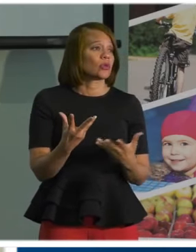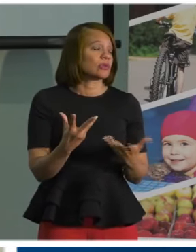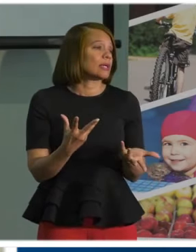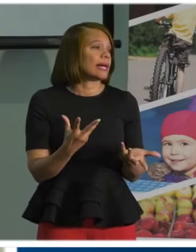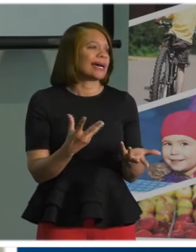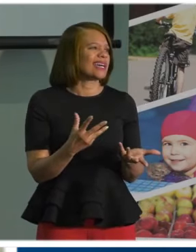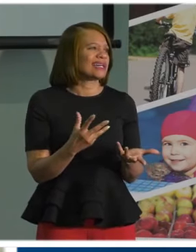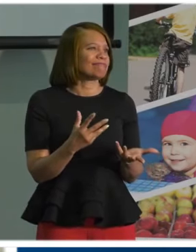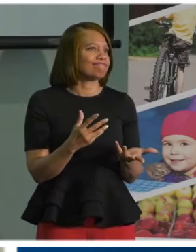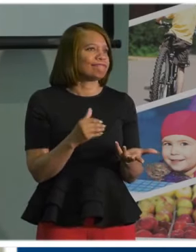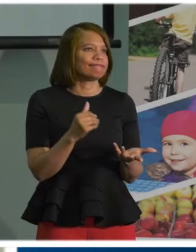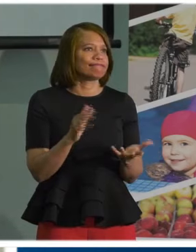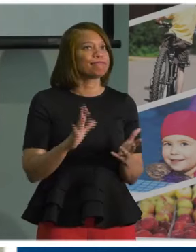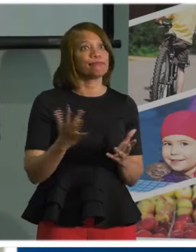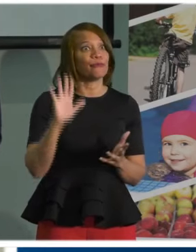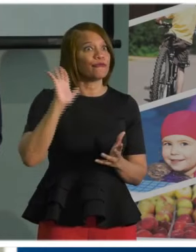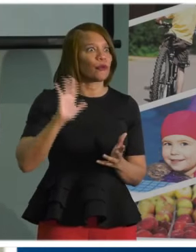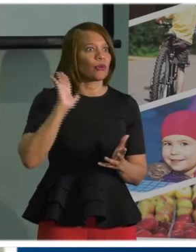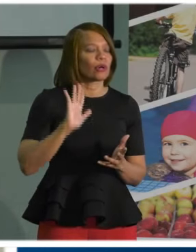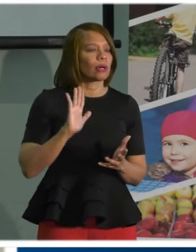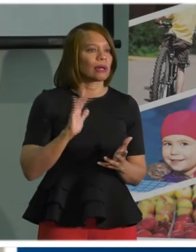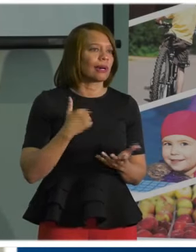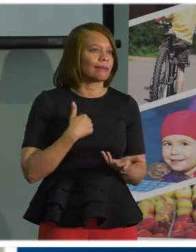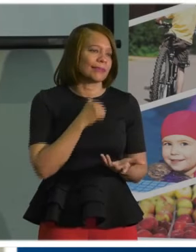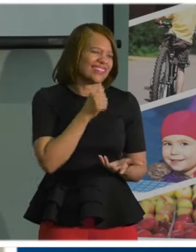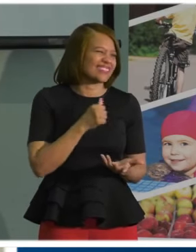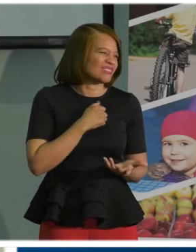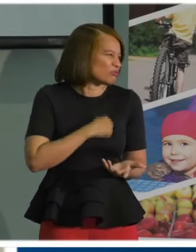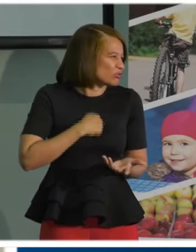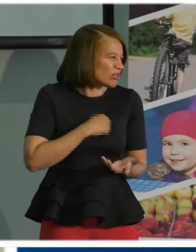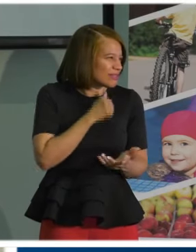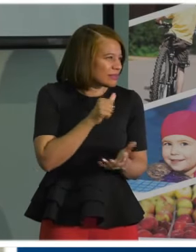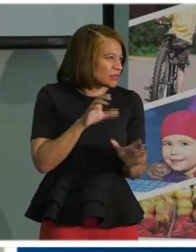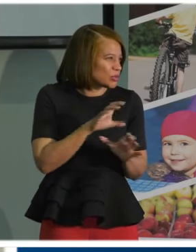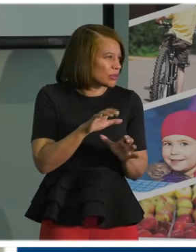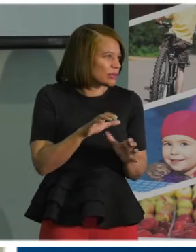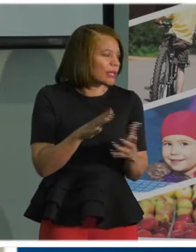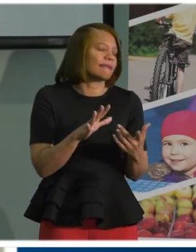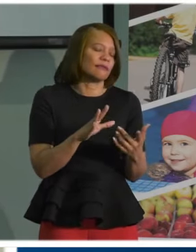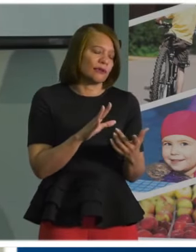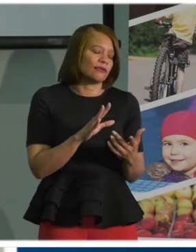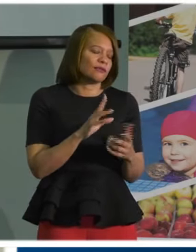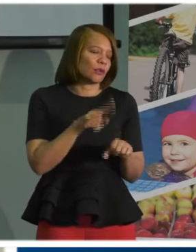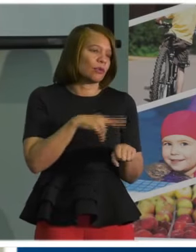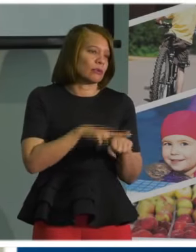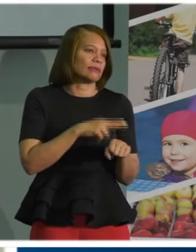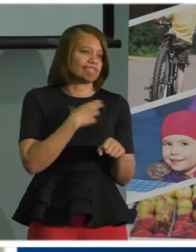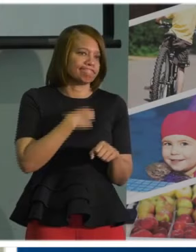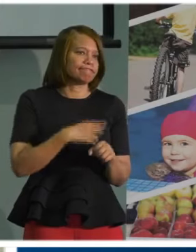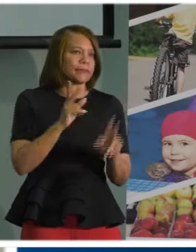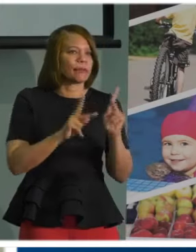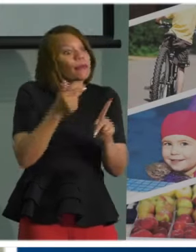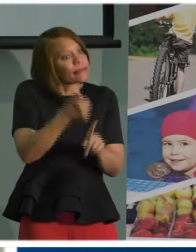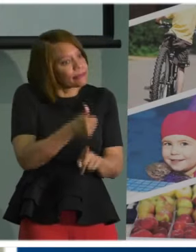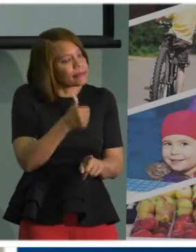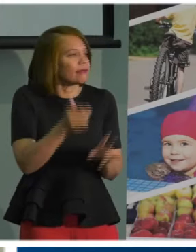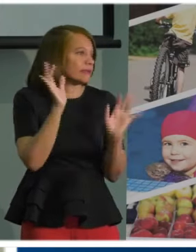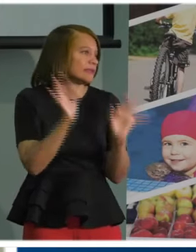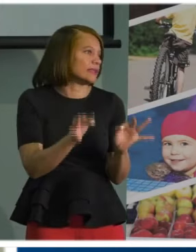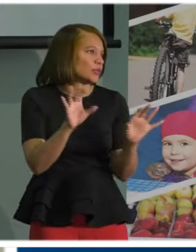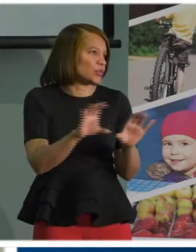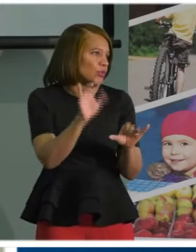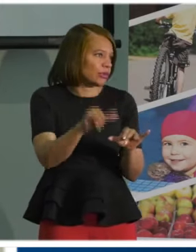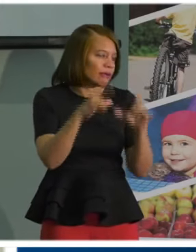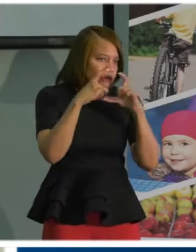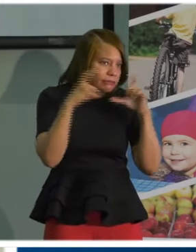regret not doing this, uh, sooner. Uh, obviously I wish there would have been greater compliance on not just face, uh, coverings,